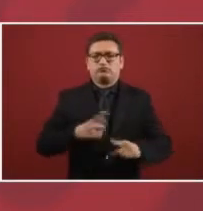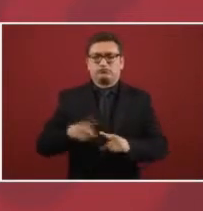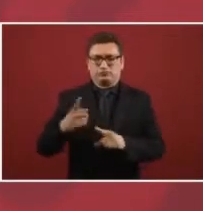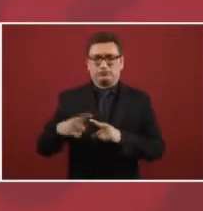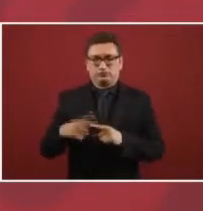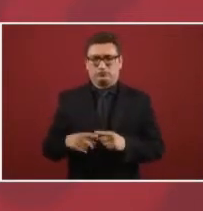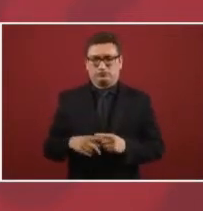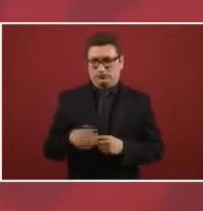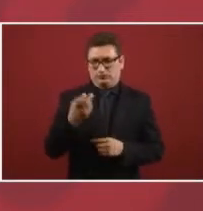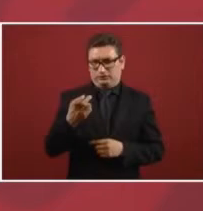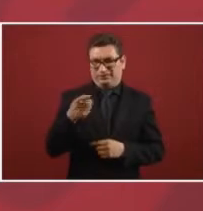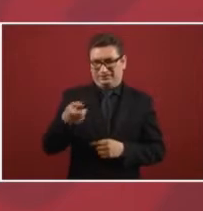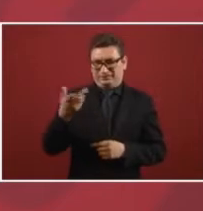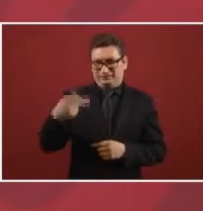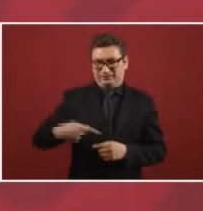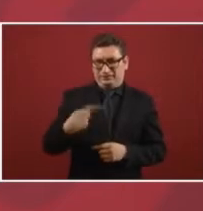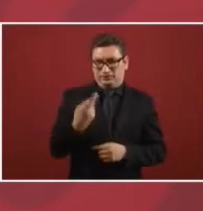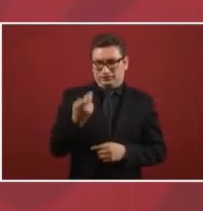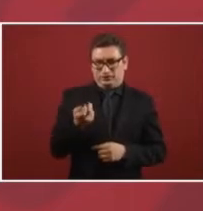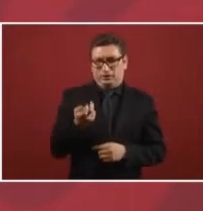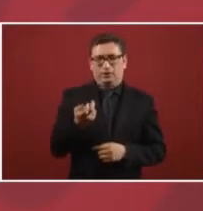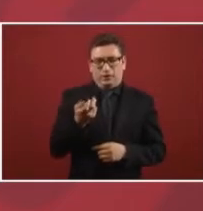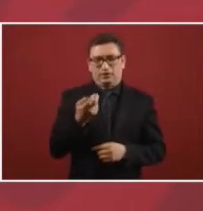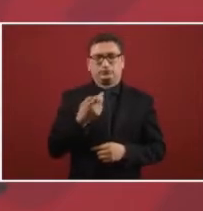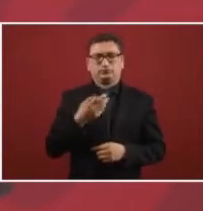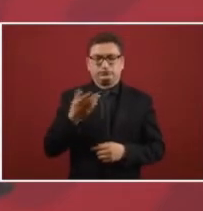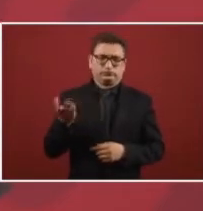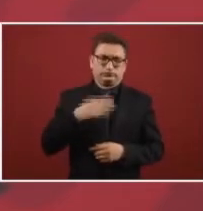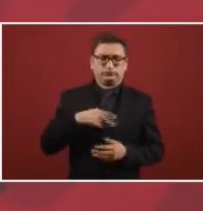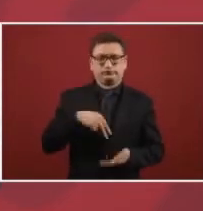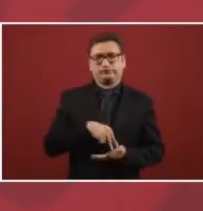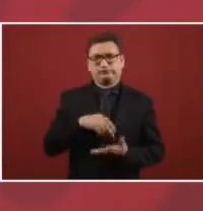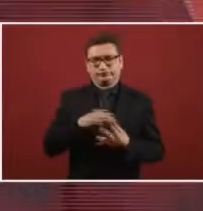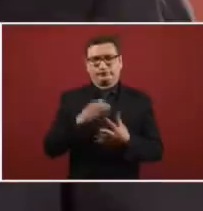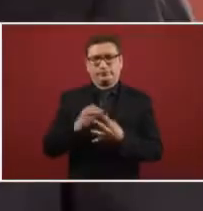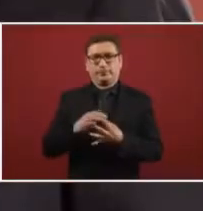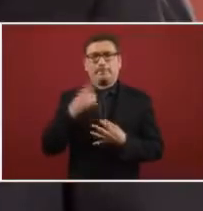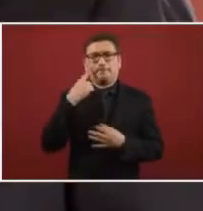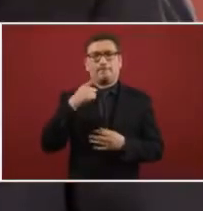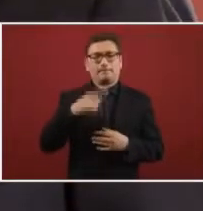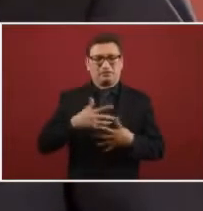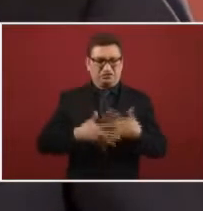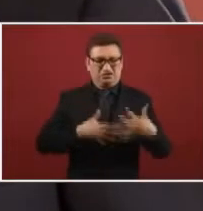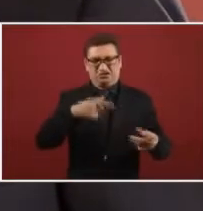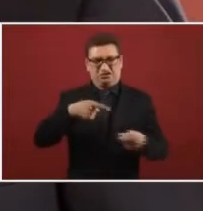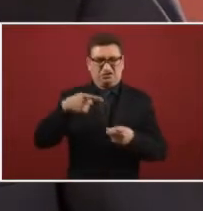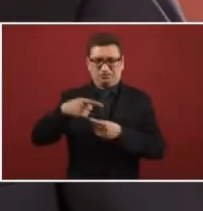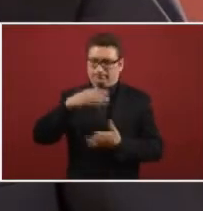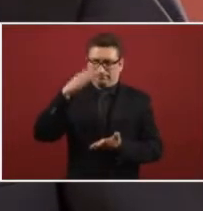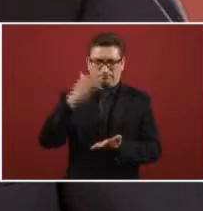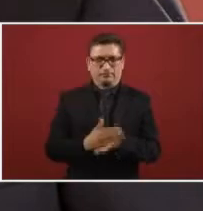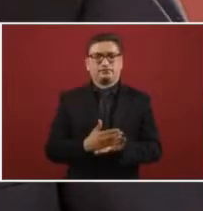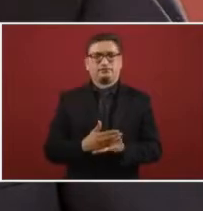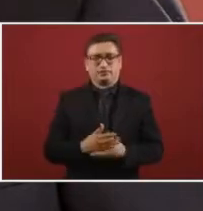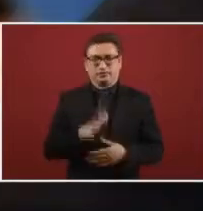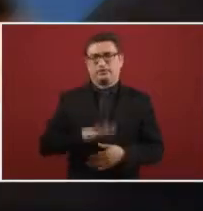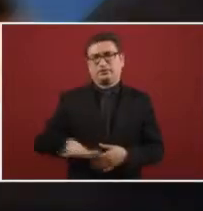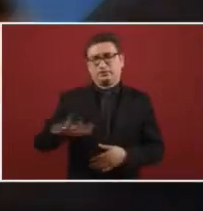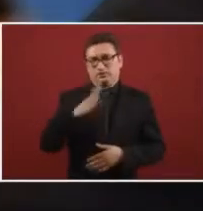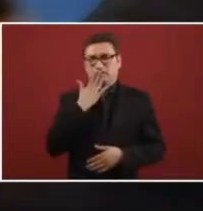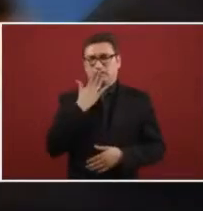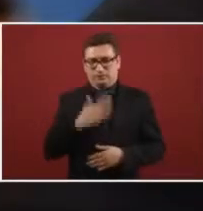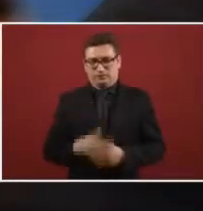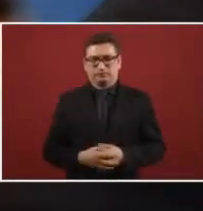as you mentioned, so that we can stop this wave of